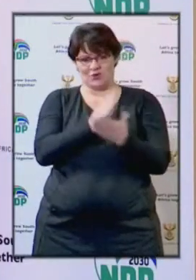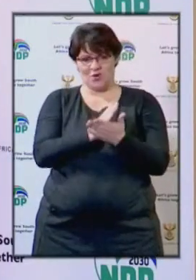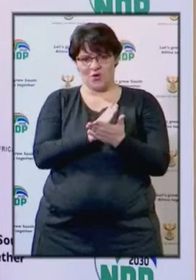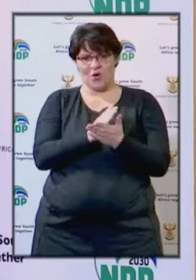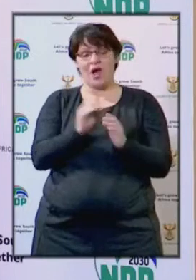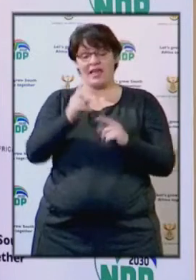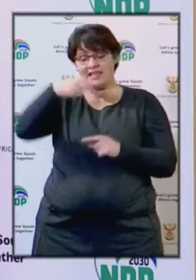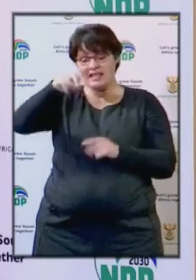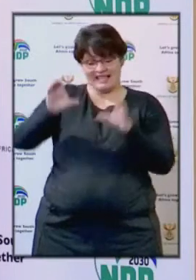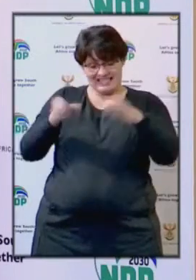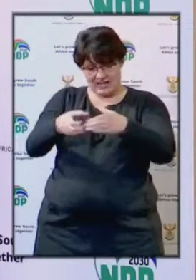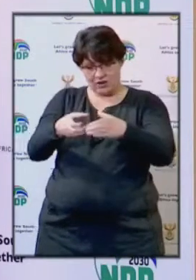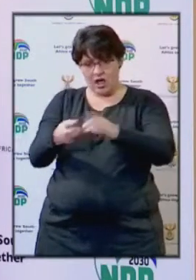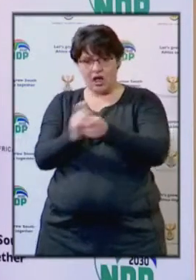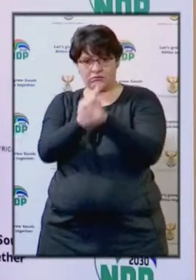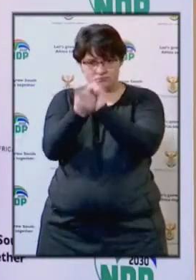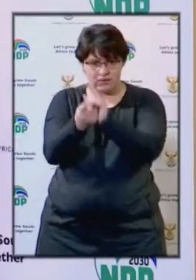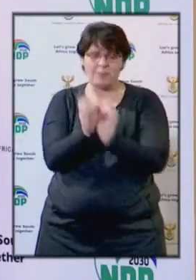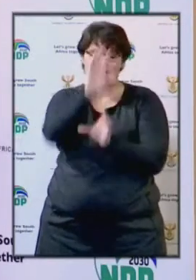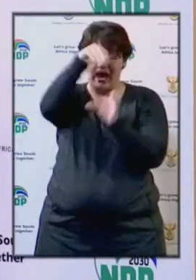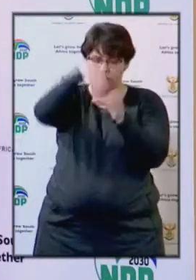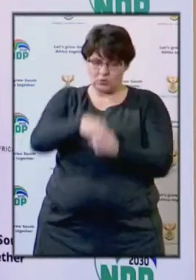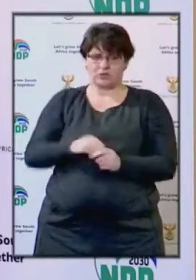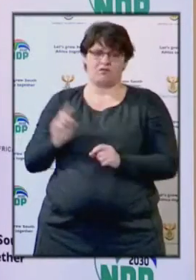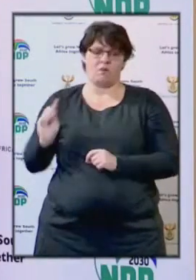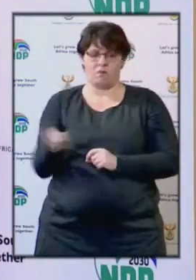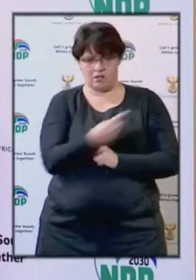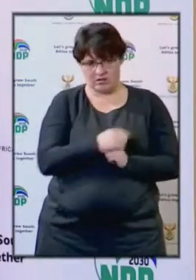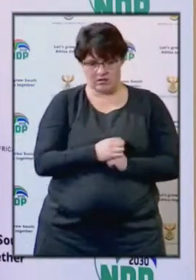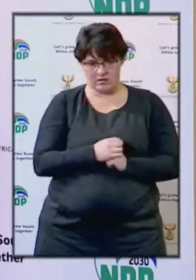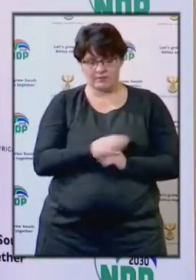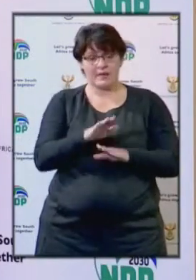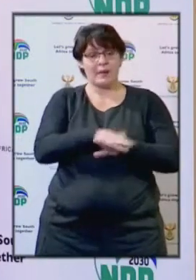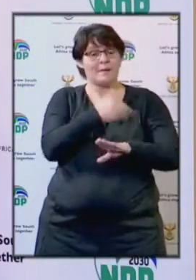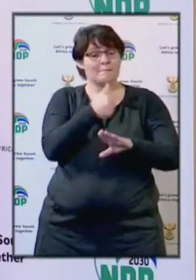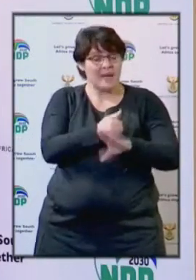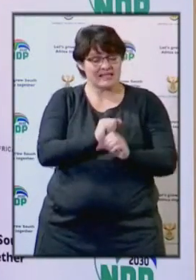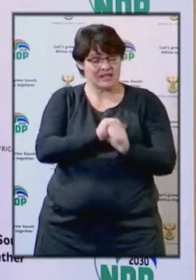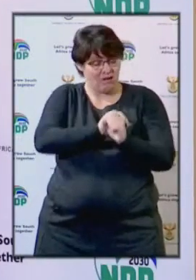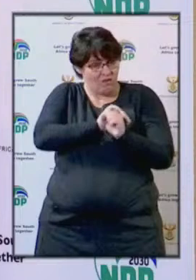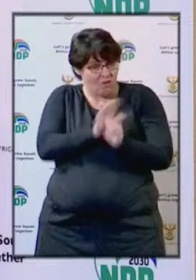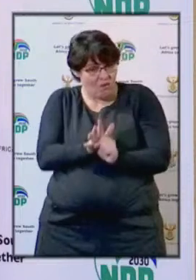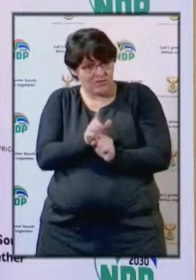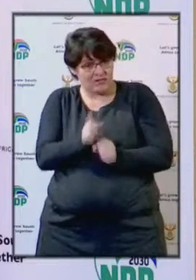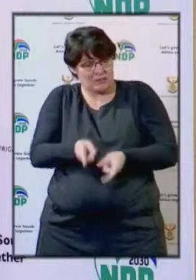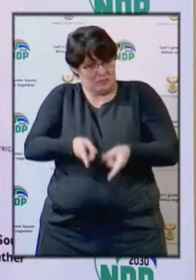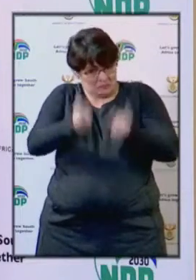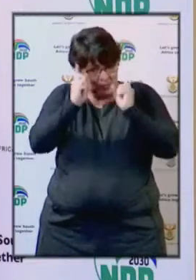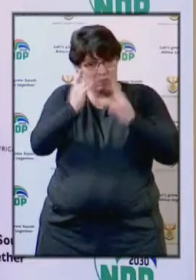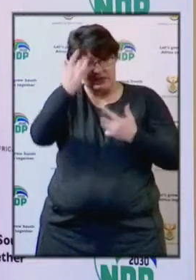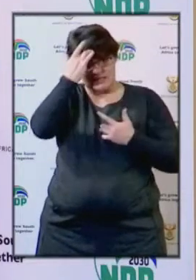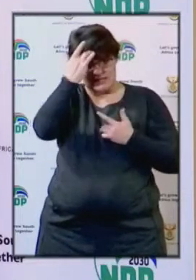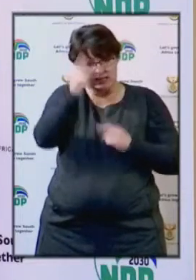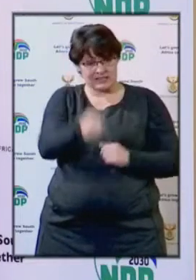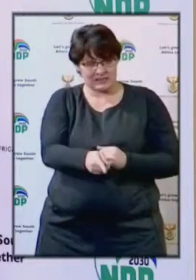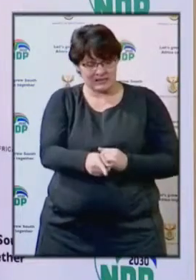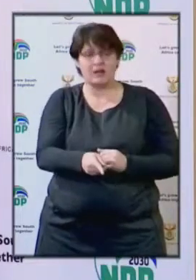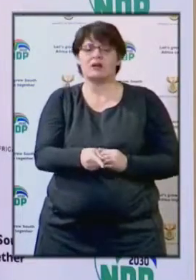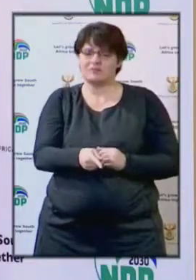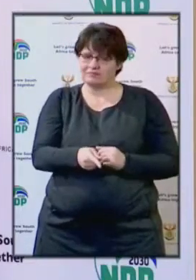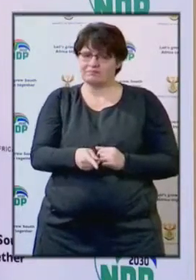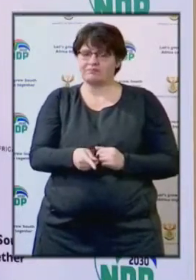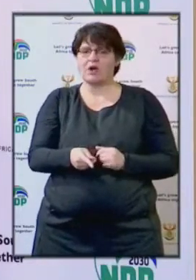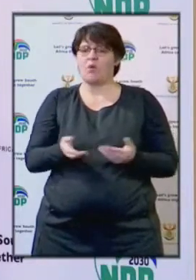sector recovery is inclusive. Based on the COVID-19 epidemic expected